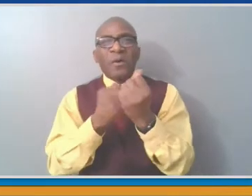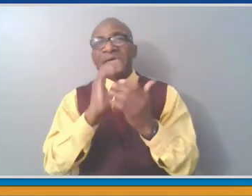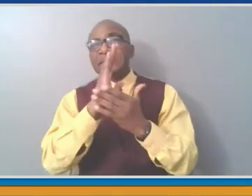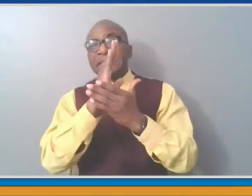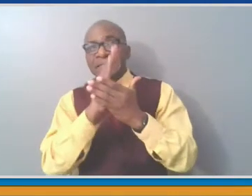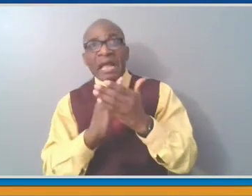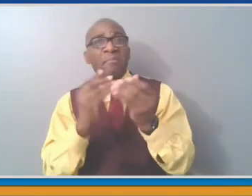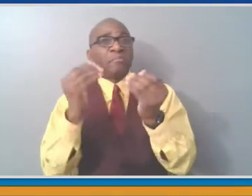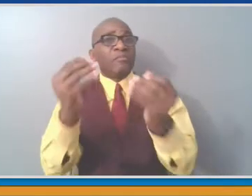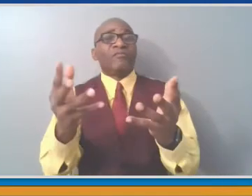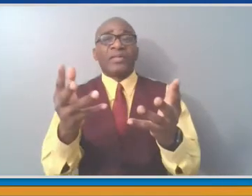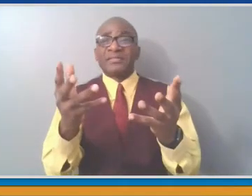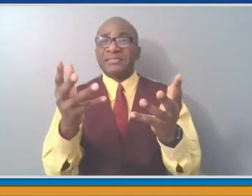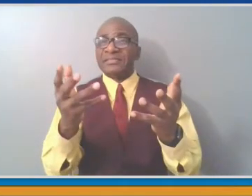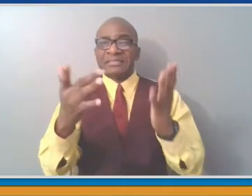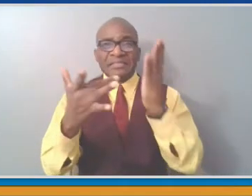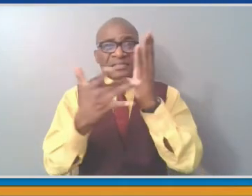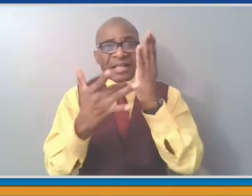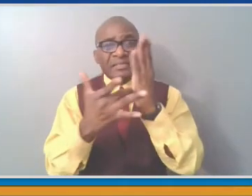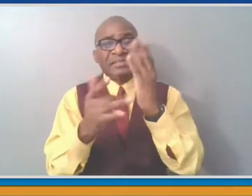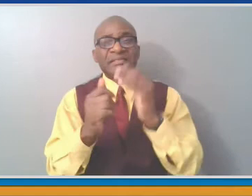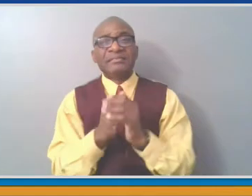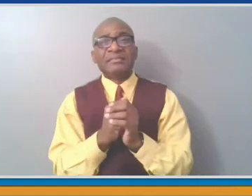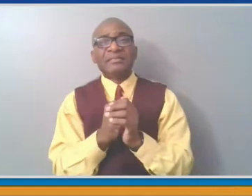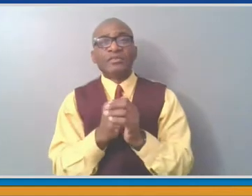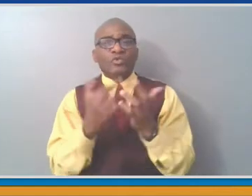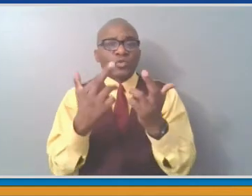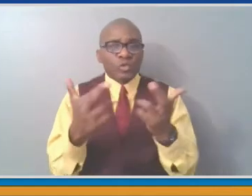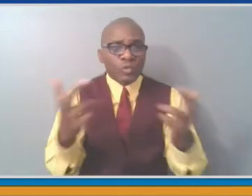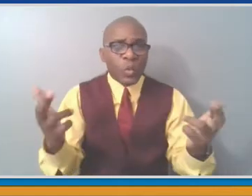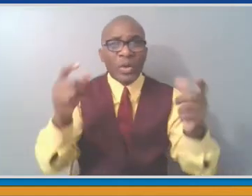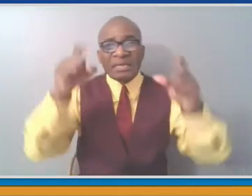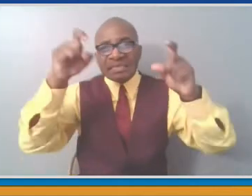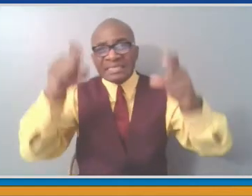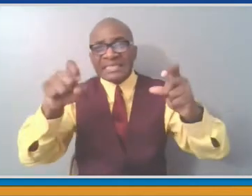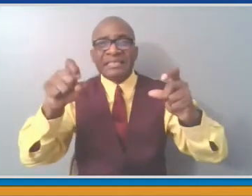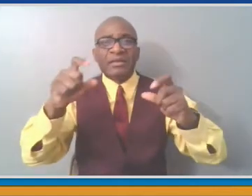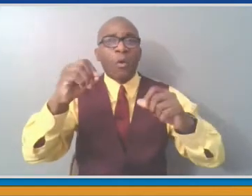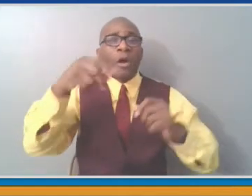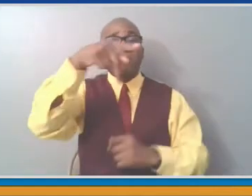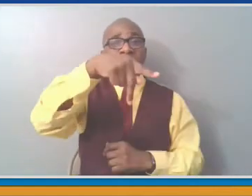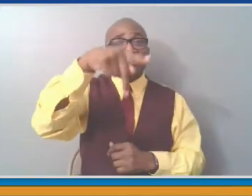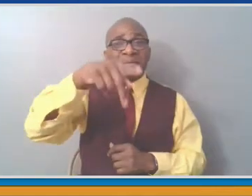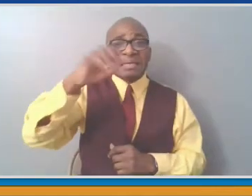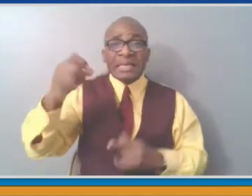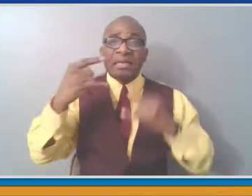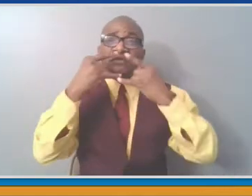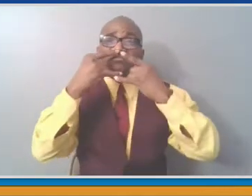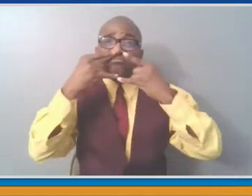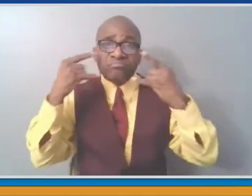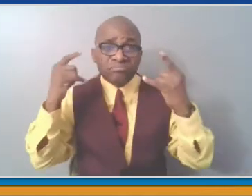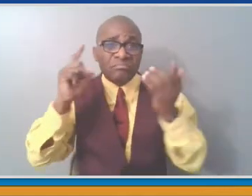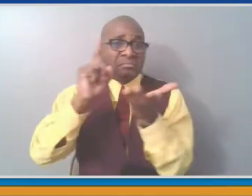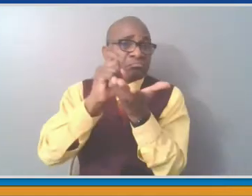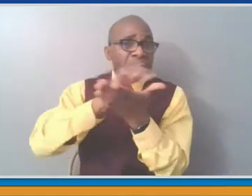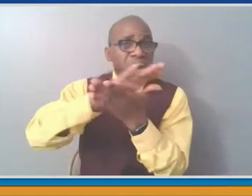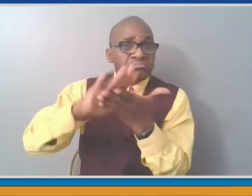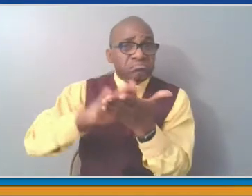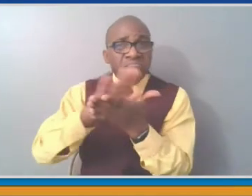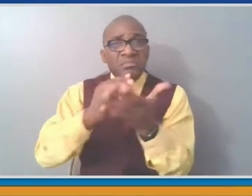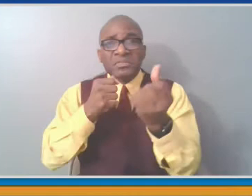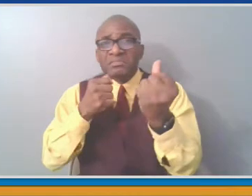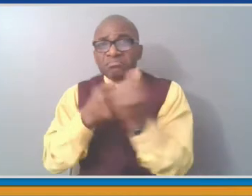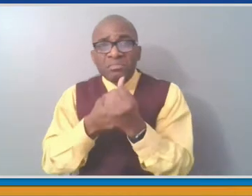from Dr. Amler, Renee Reckia, Dr. Hewlett, and Dr. Wang, and others to be able to help the schools organize